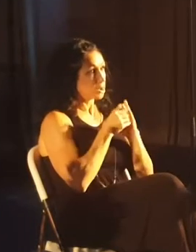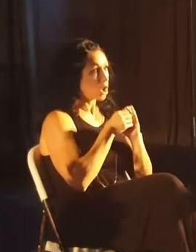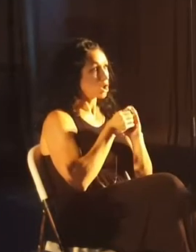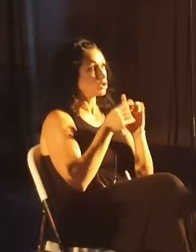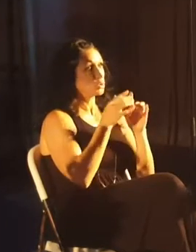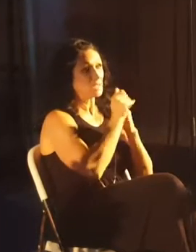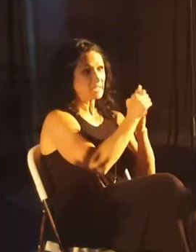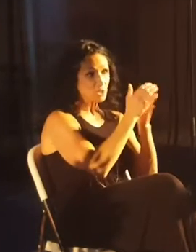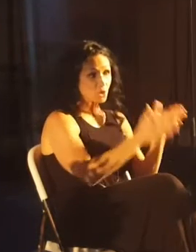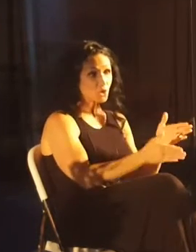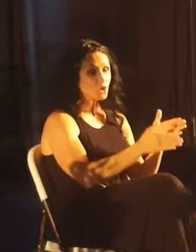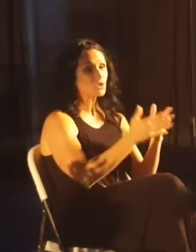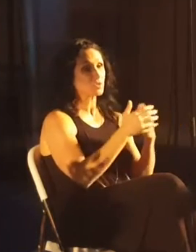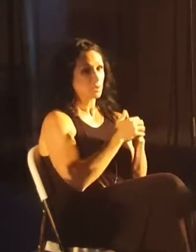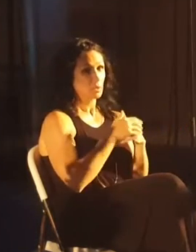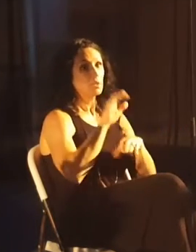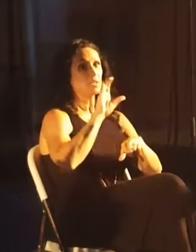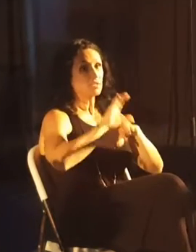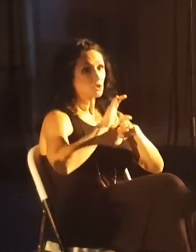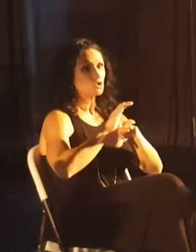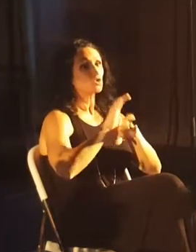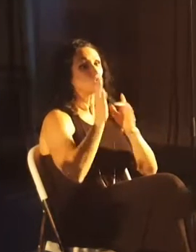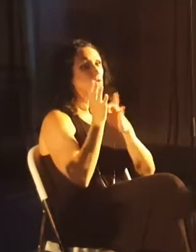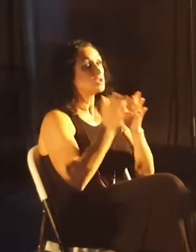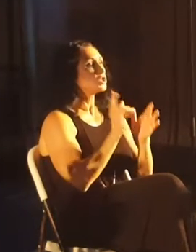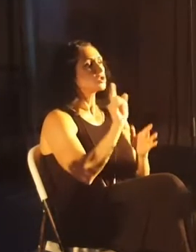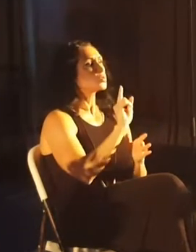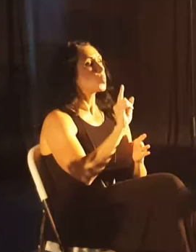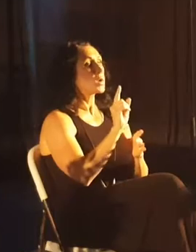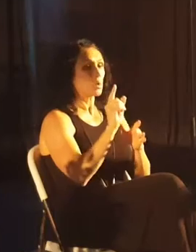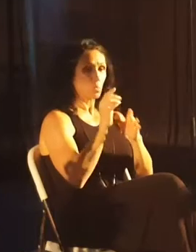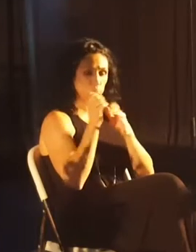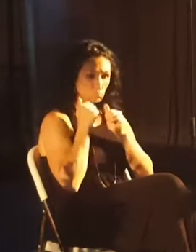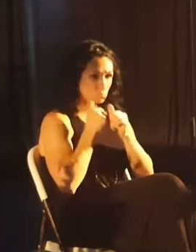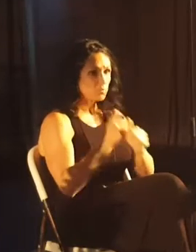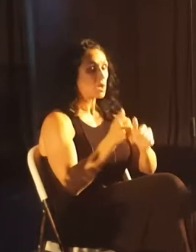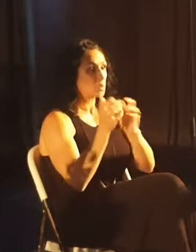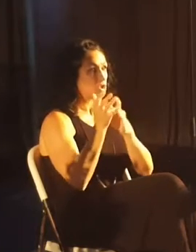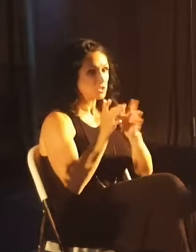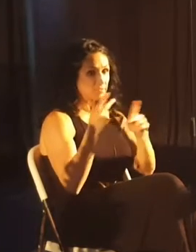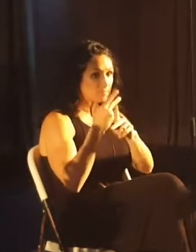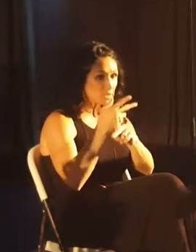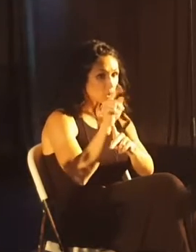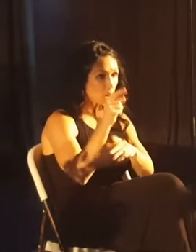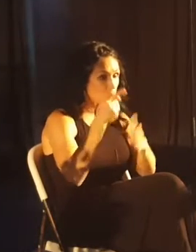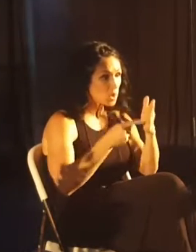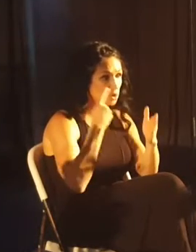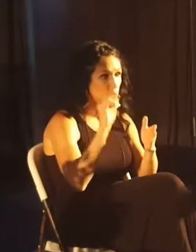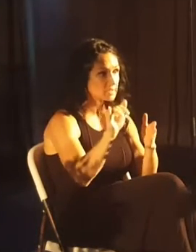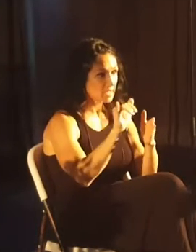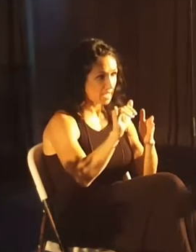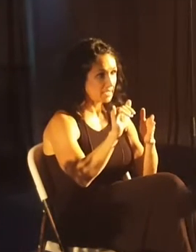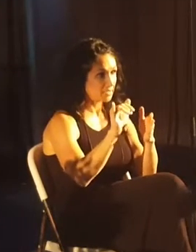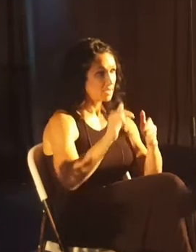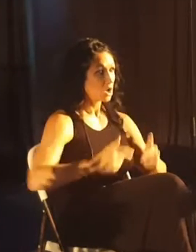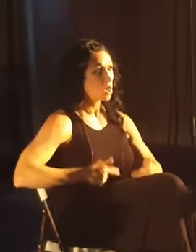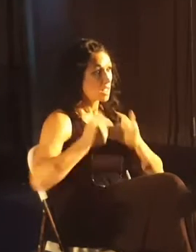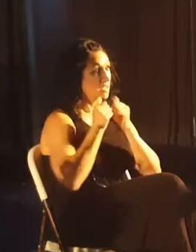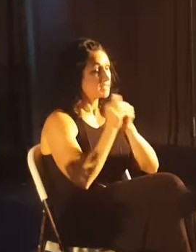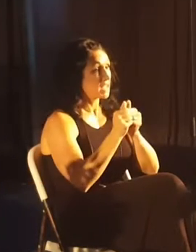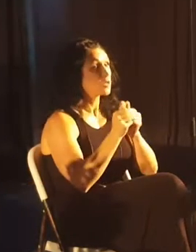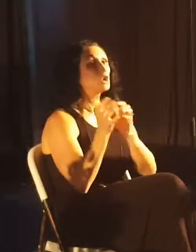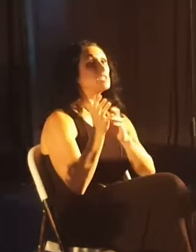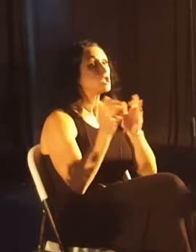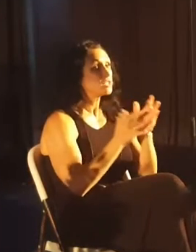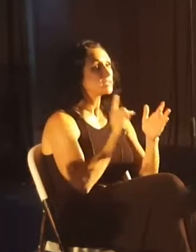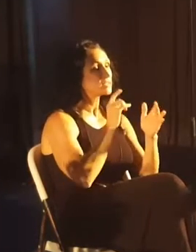leadership. This is the church of Jesus where we're all about following Jesus and trying to figure out what that looks like in our life together. Jesus